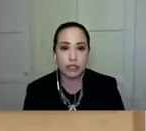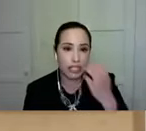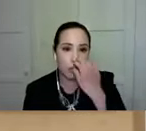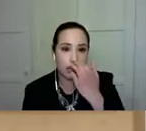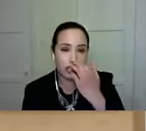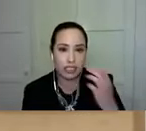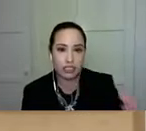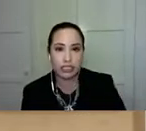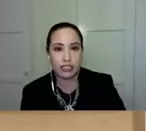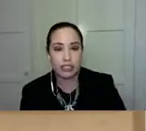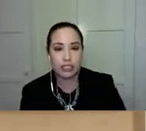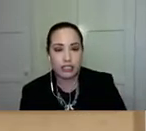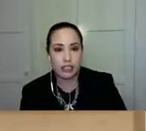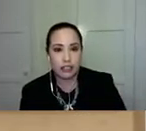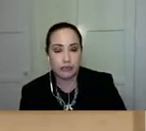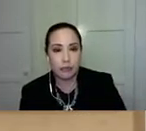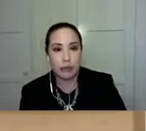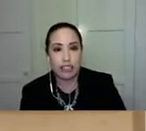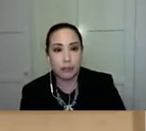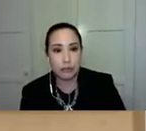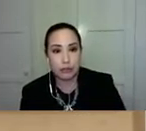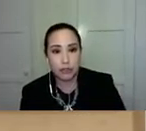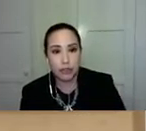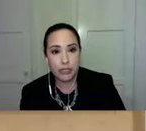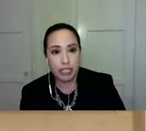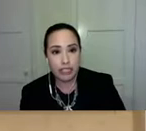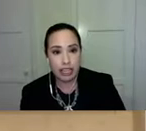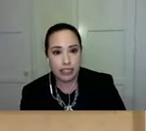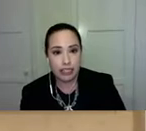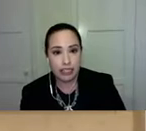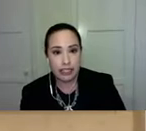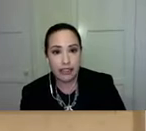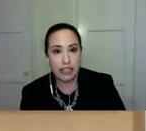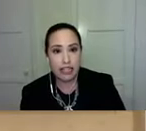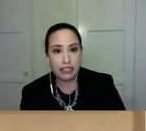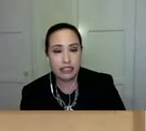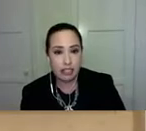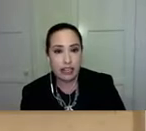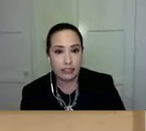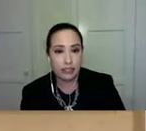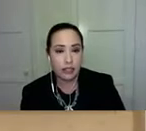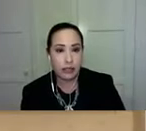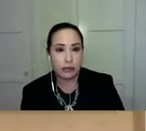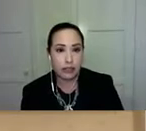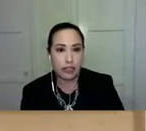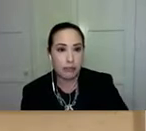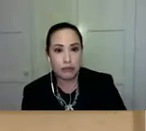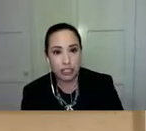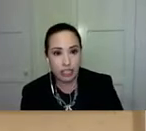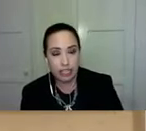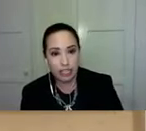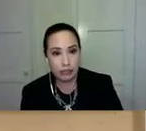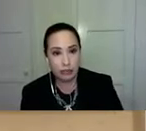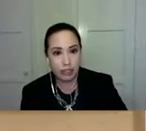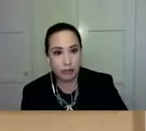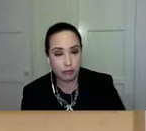his territory in washington um with his people he's trying to make it to canada and then he got caught so then they moved